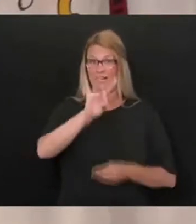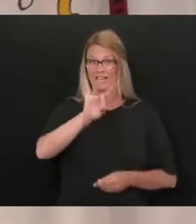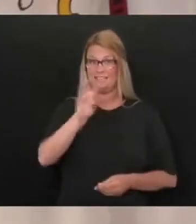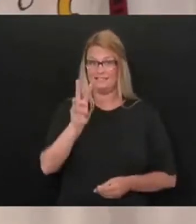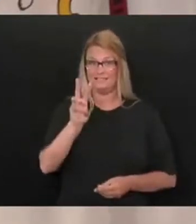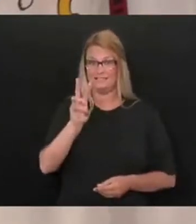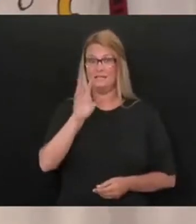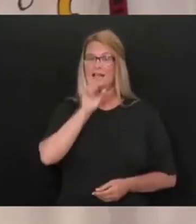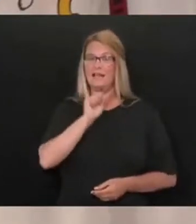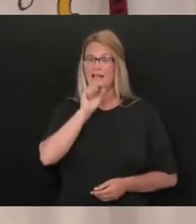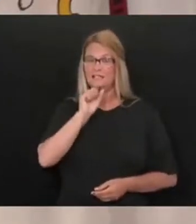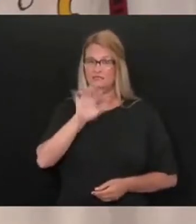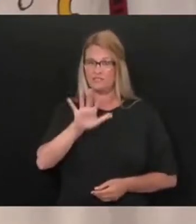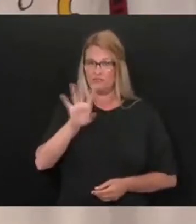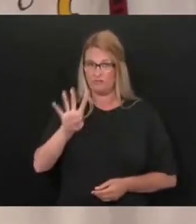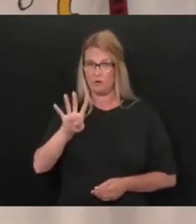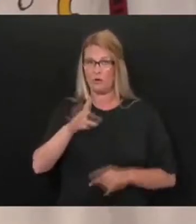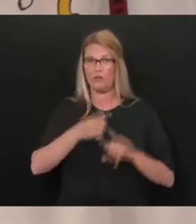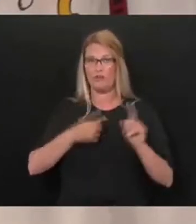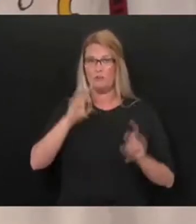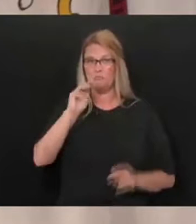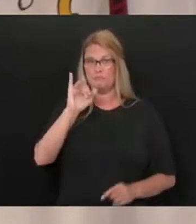man from Mineral County.